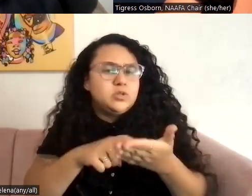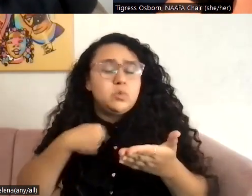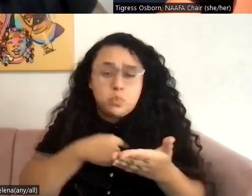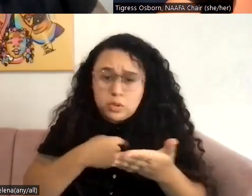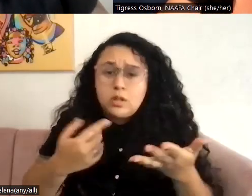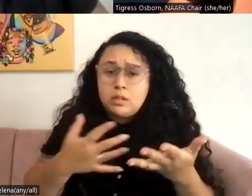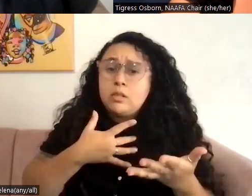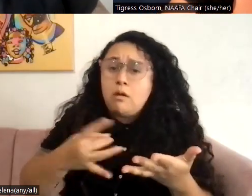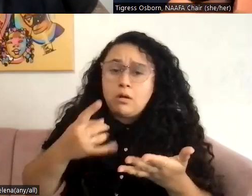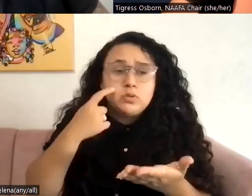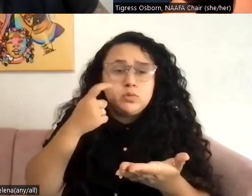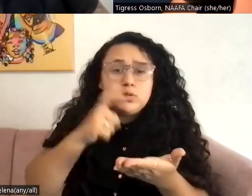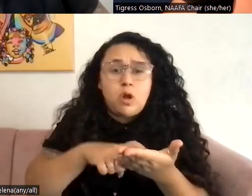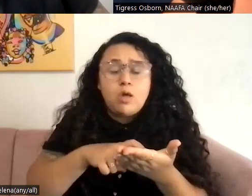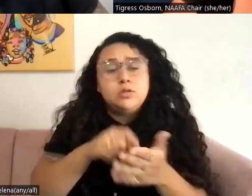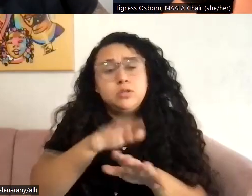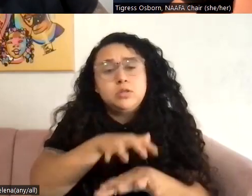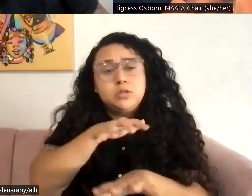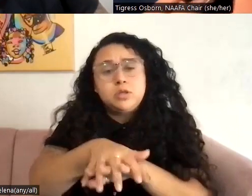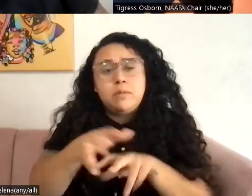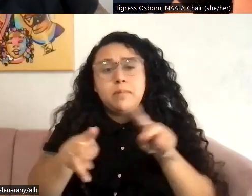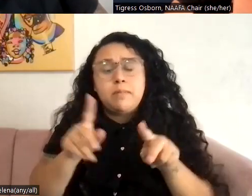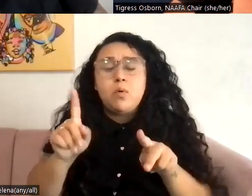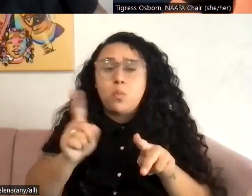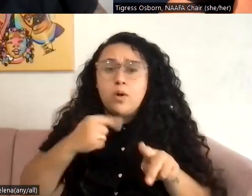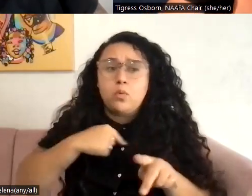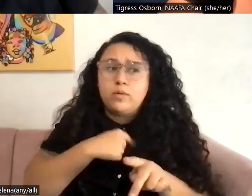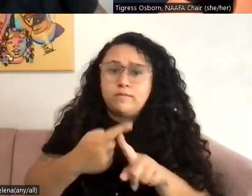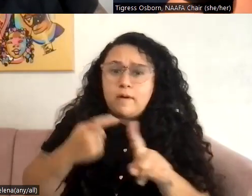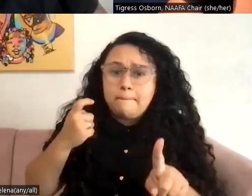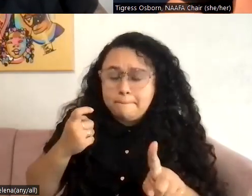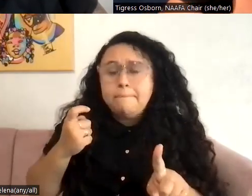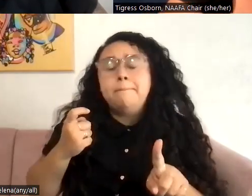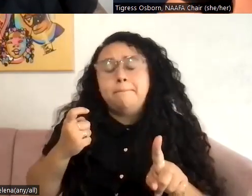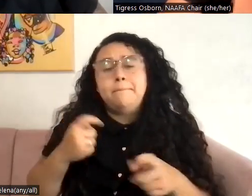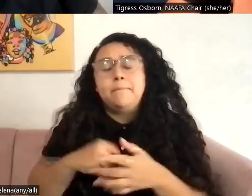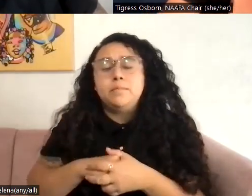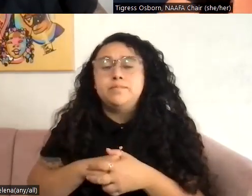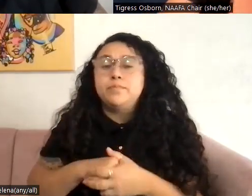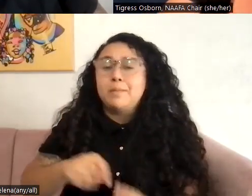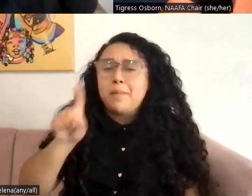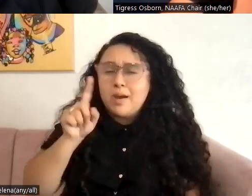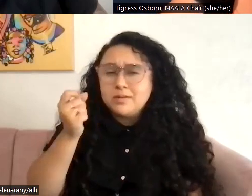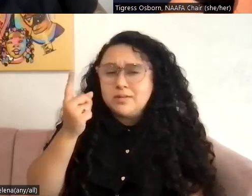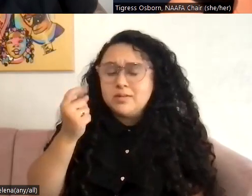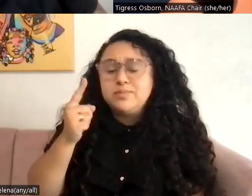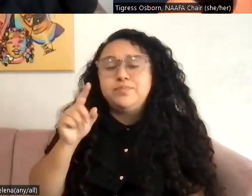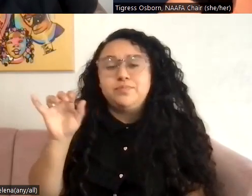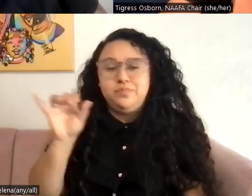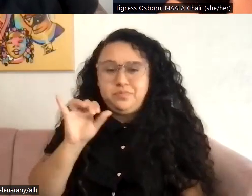the indigenous folks of the physical spaces where we are coming into this virtual space from, but we've also